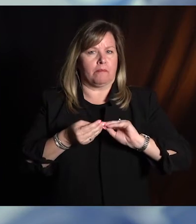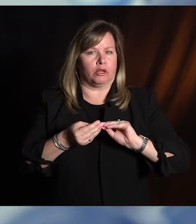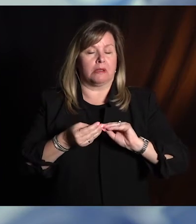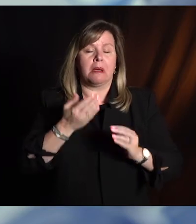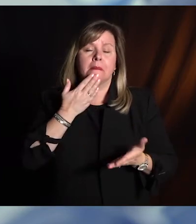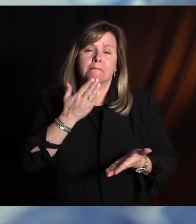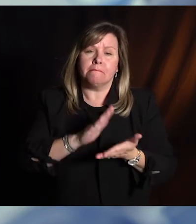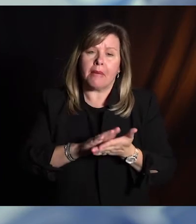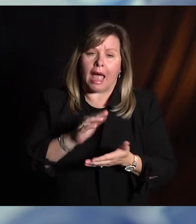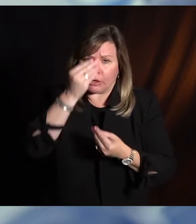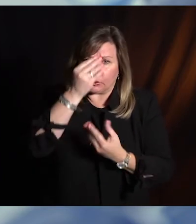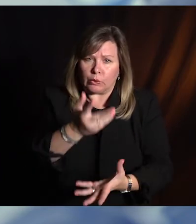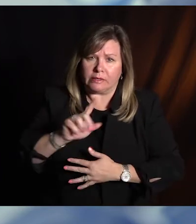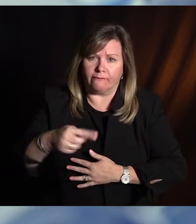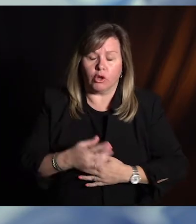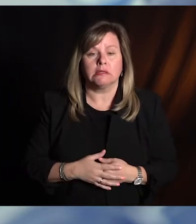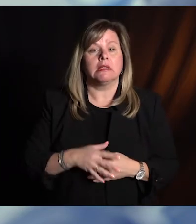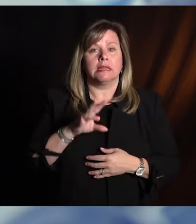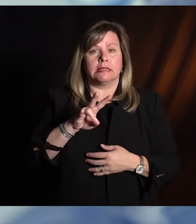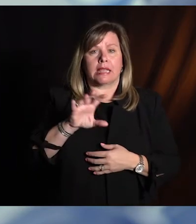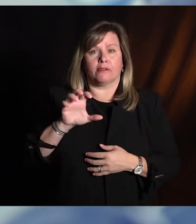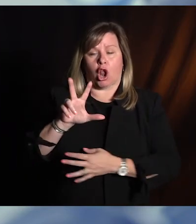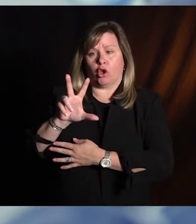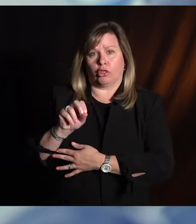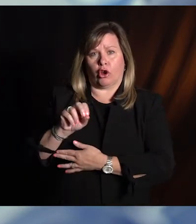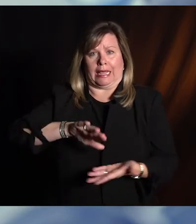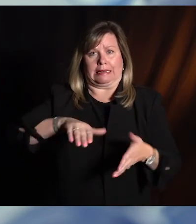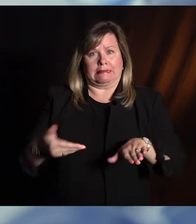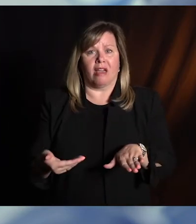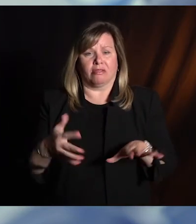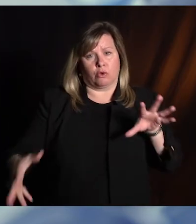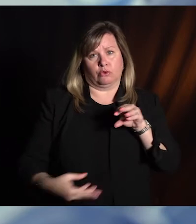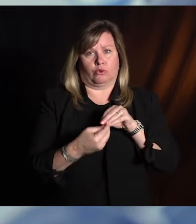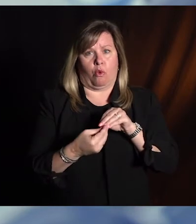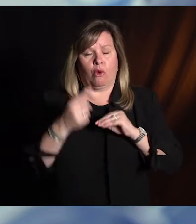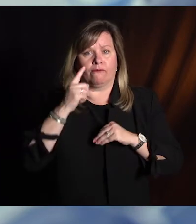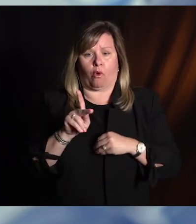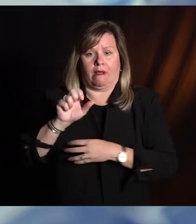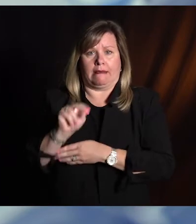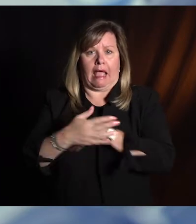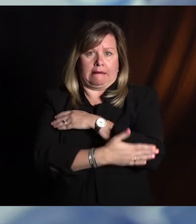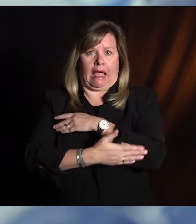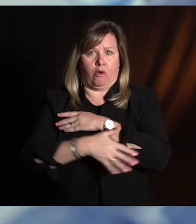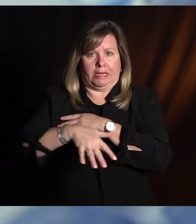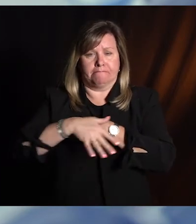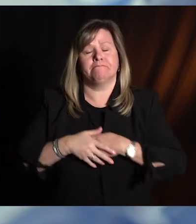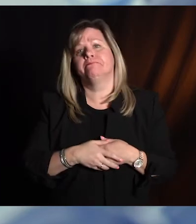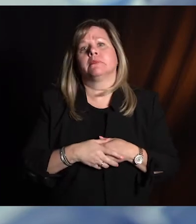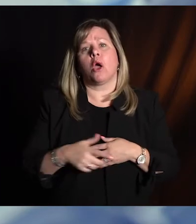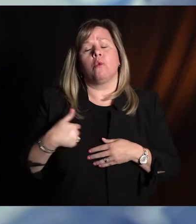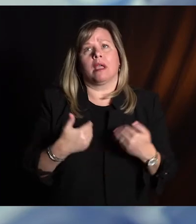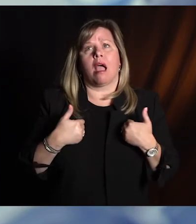news. We're now at 730 deaths of Kent County residents due to COVID-19 in Kent County. We're averaging 1